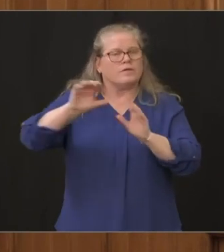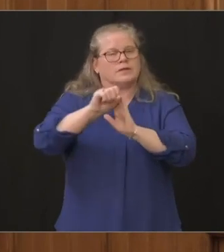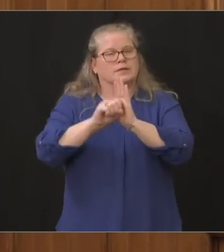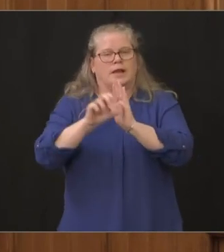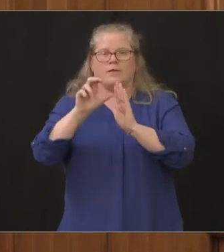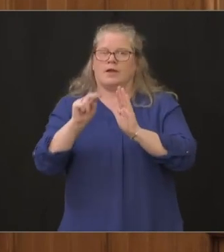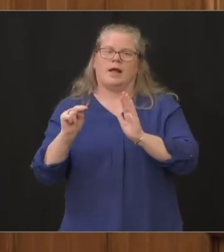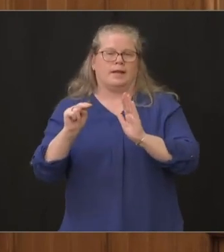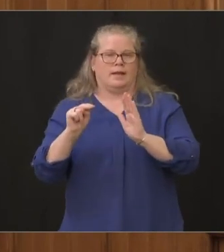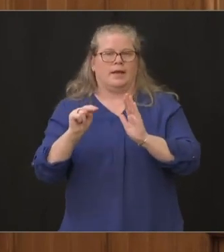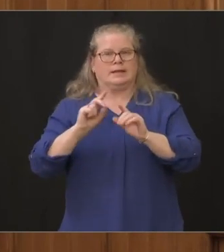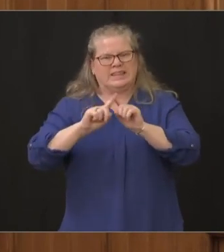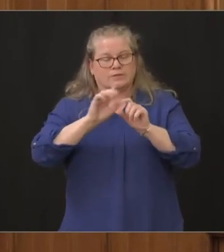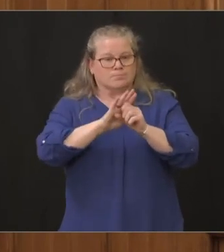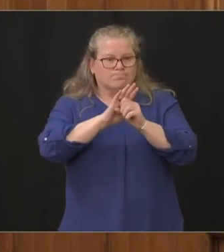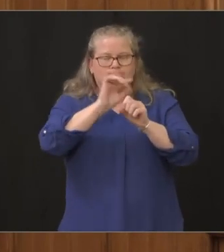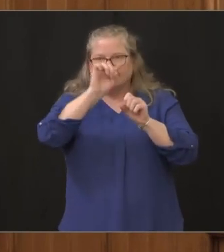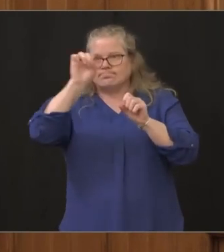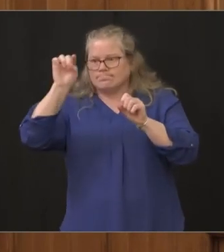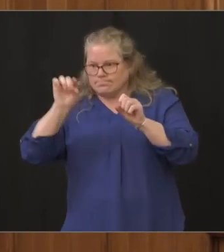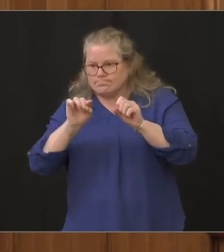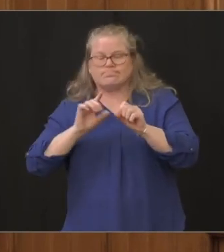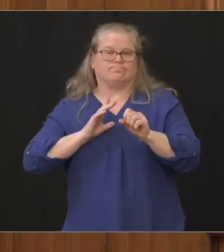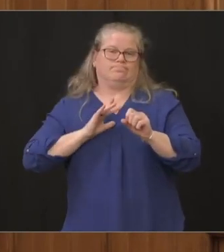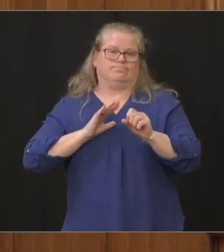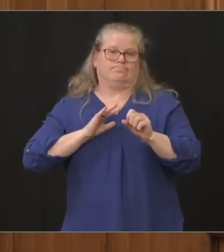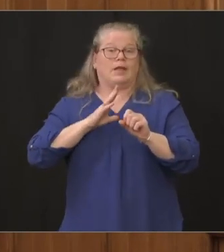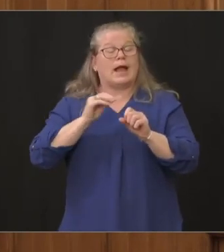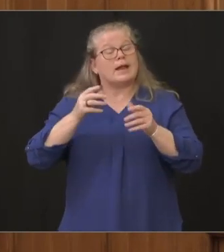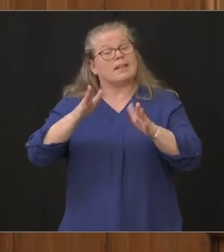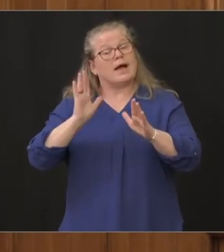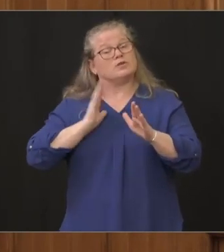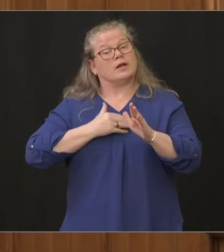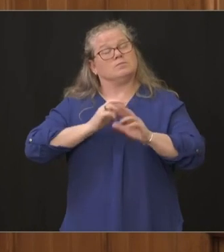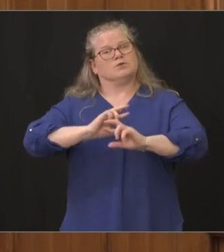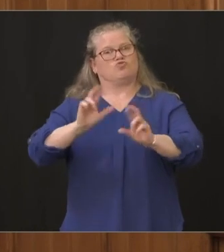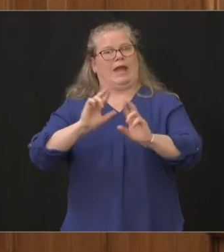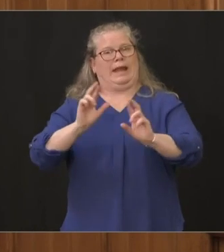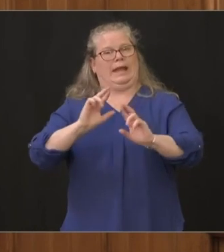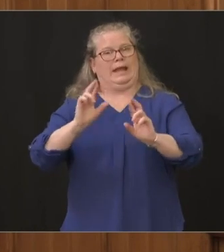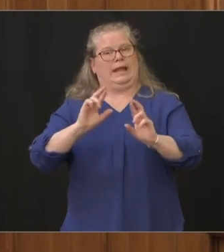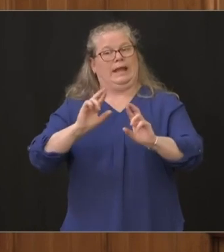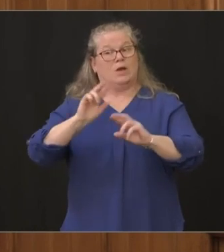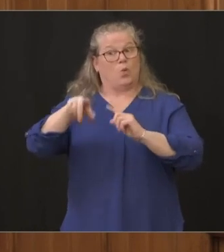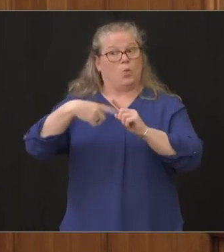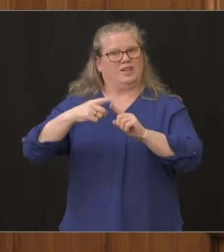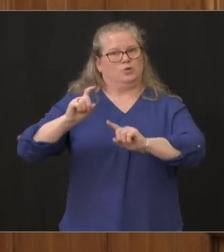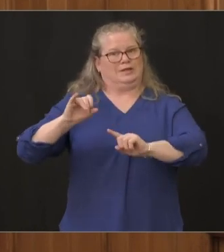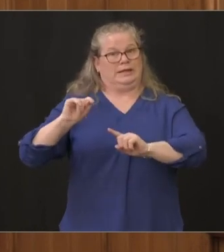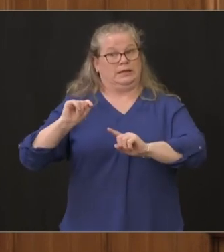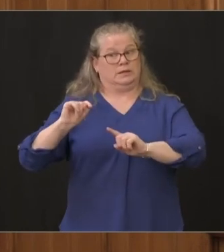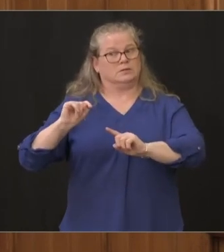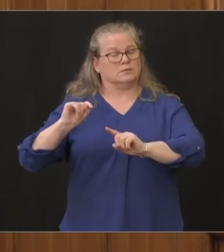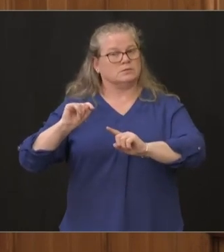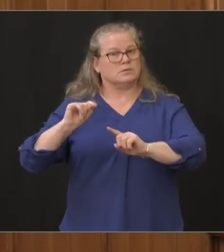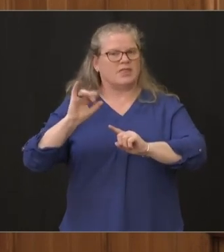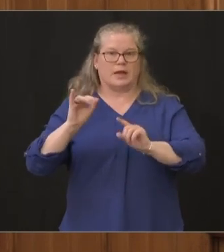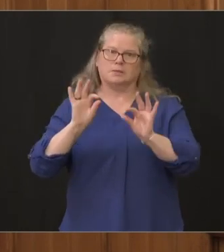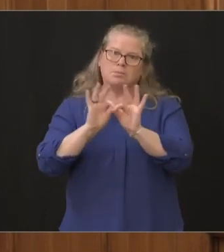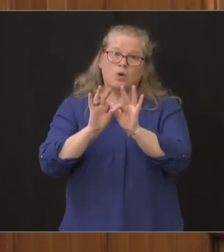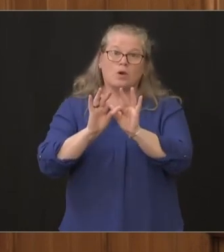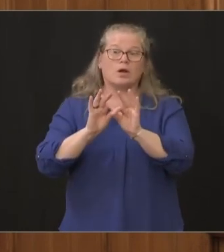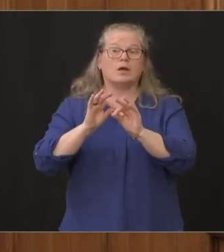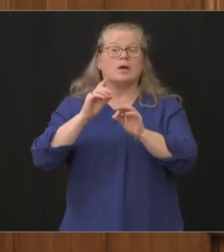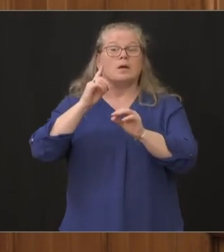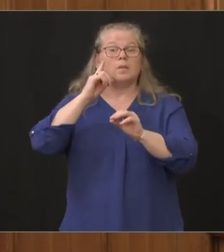connecticut and it does give us more capacity and it's about being prepared at the point in time when you need the capacity so that the window